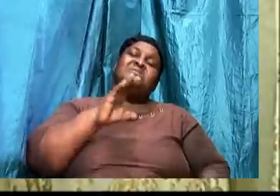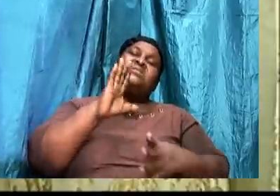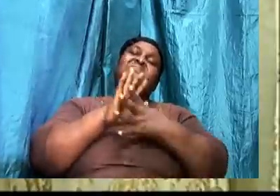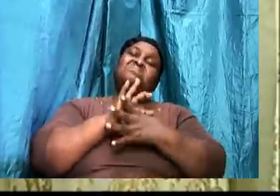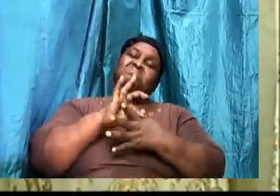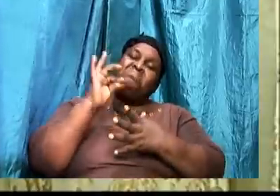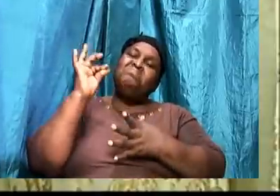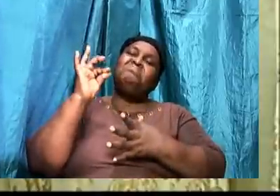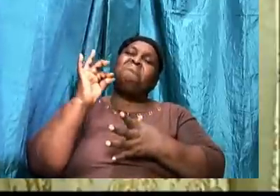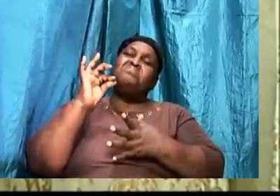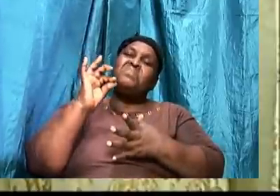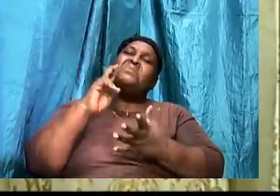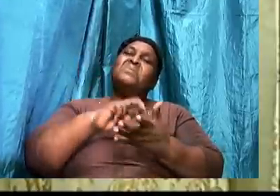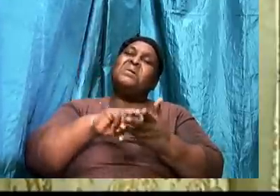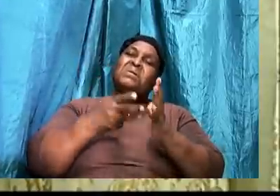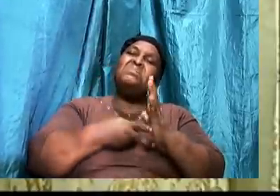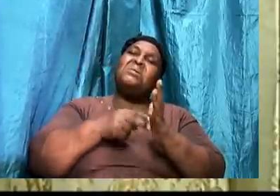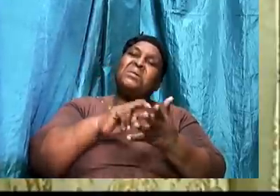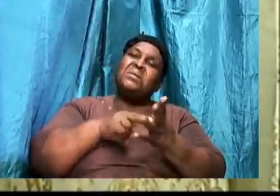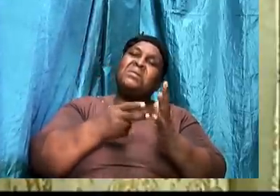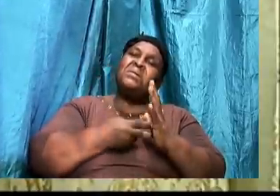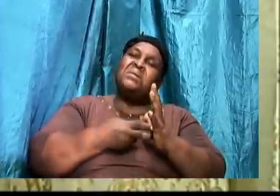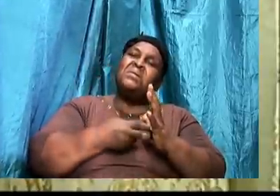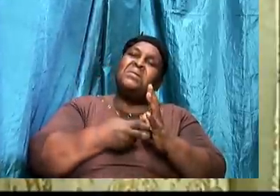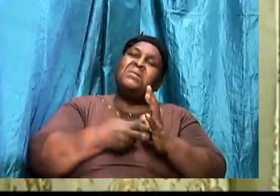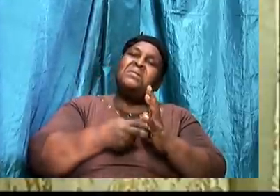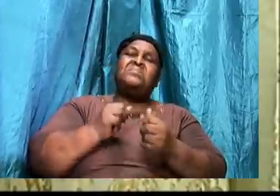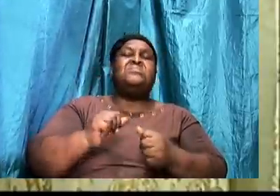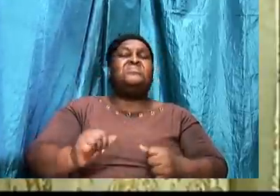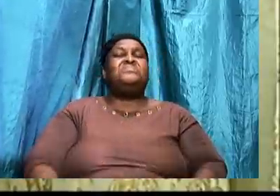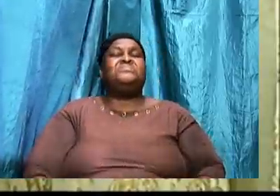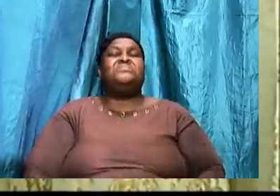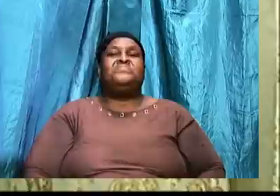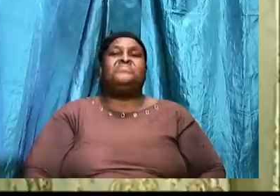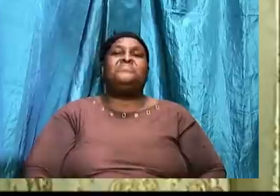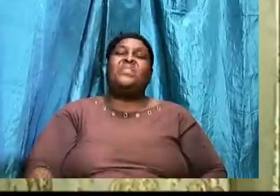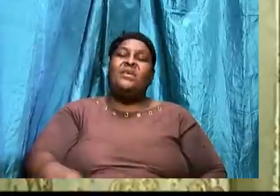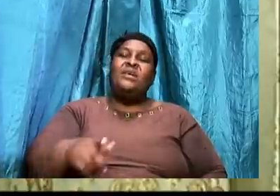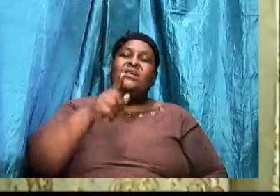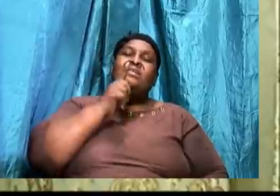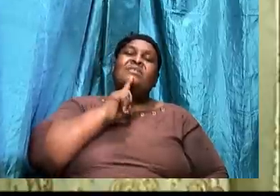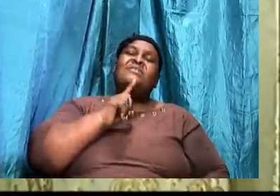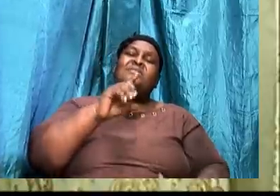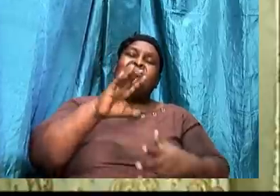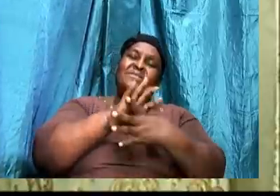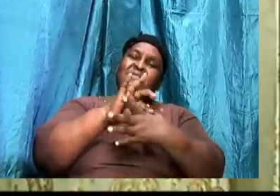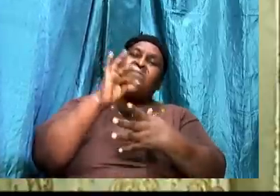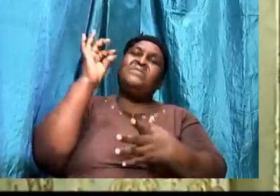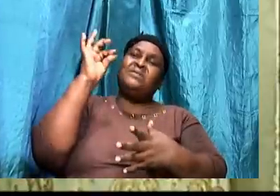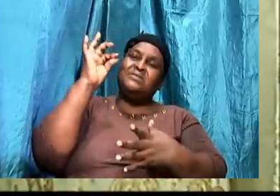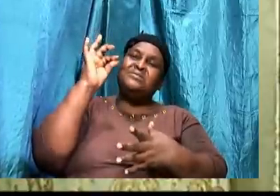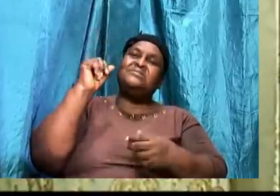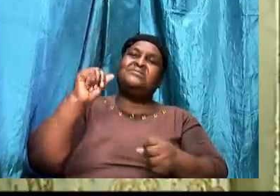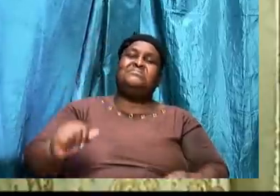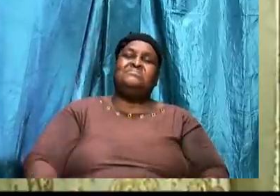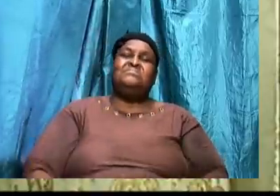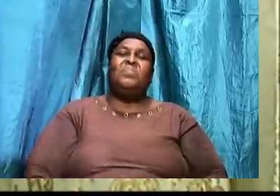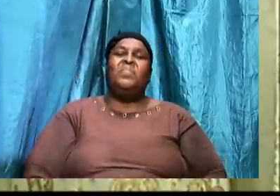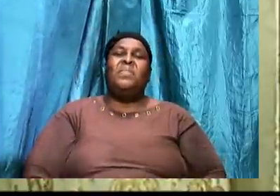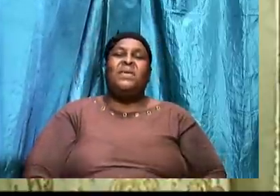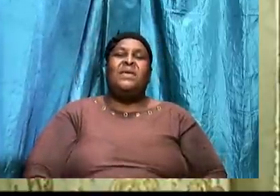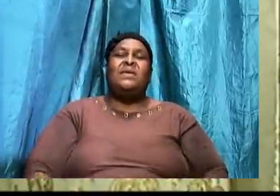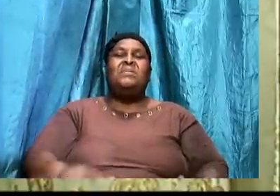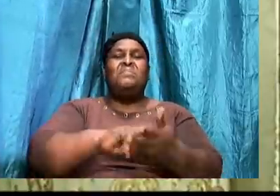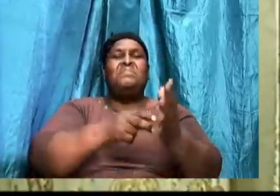briefly. Covering. Just briefly covering. The loss of the flesh. The loss of the flesh. Is